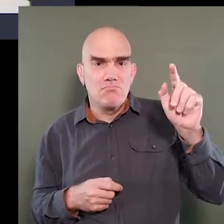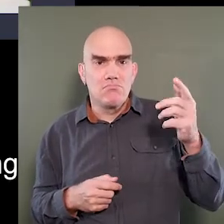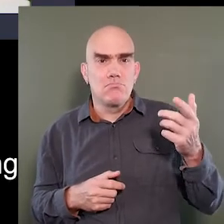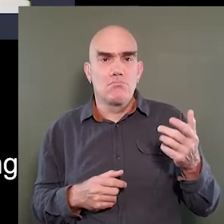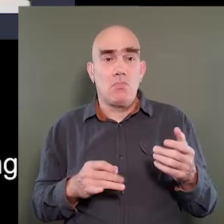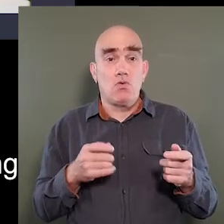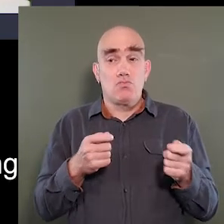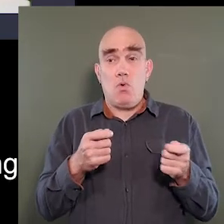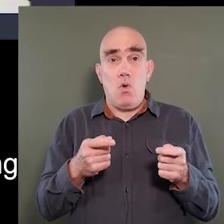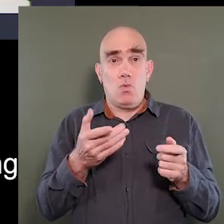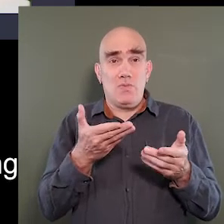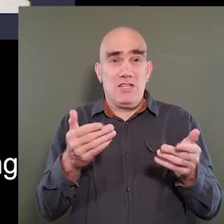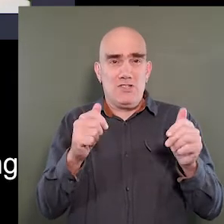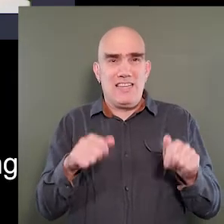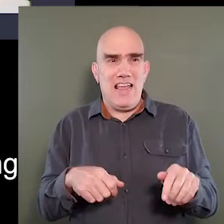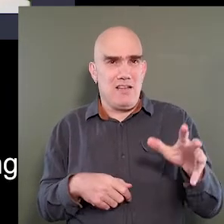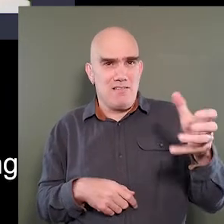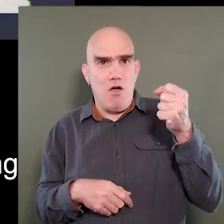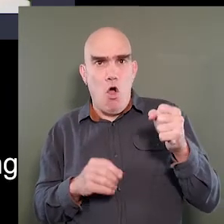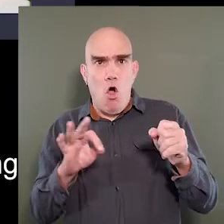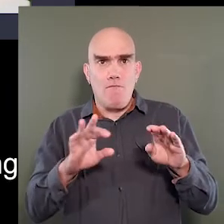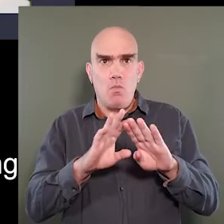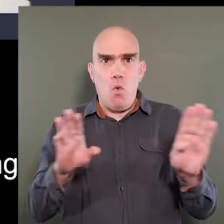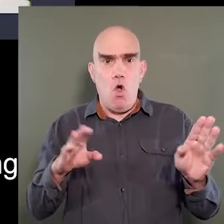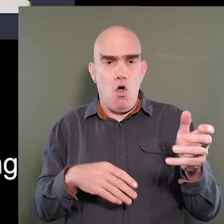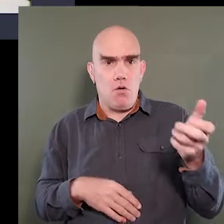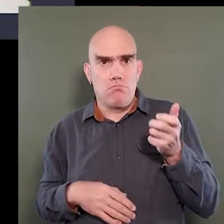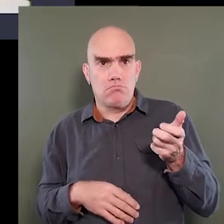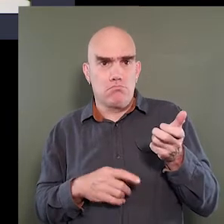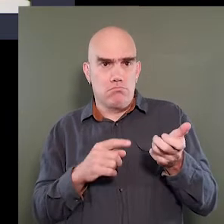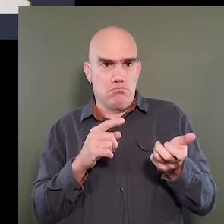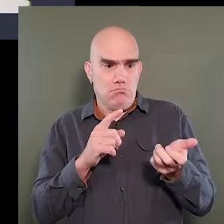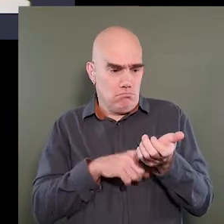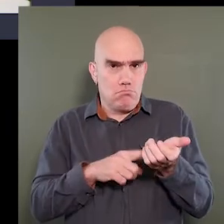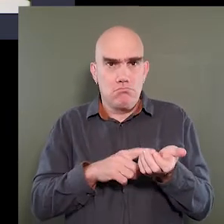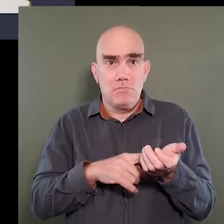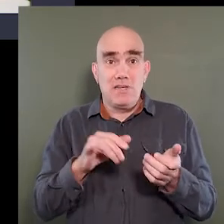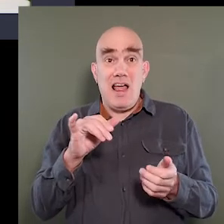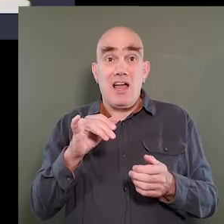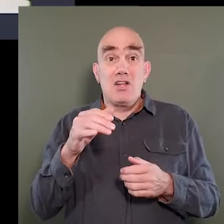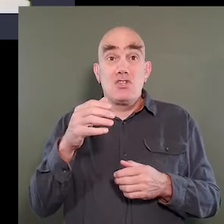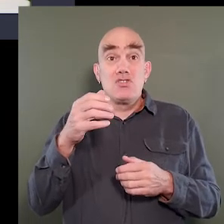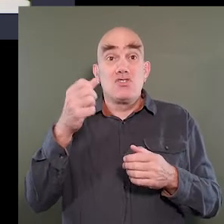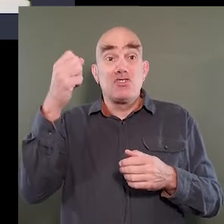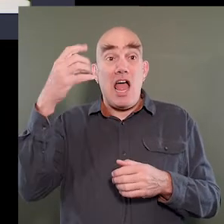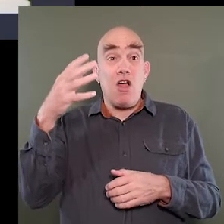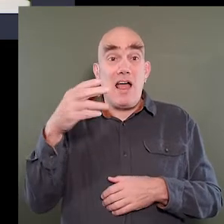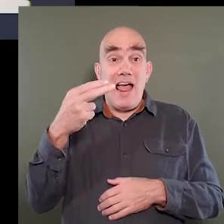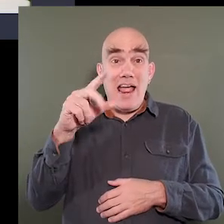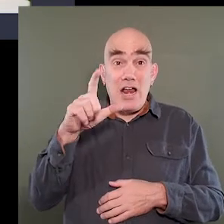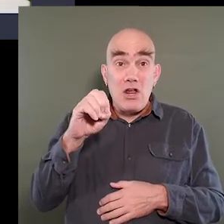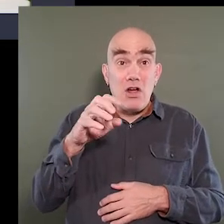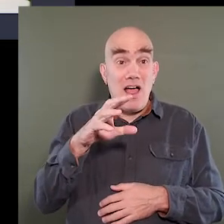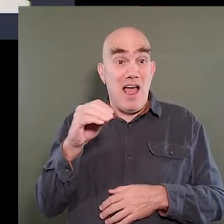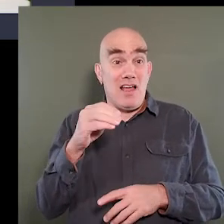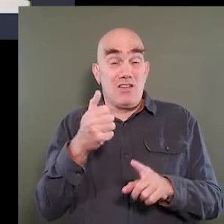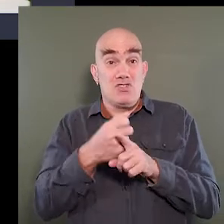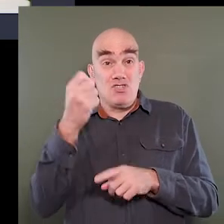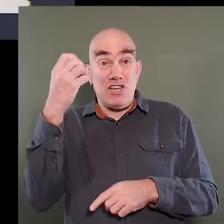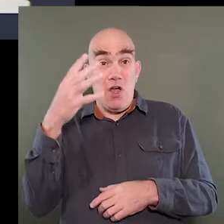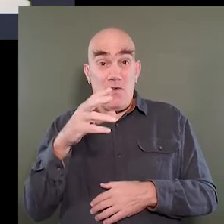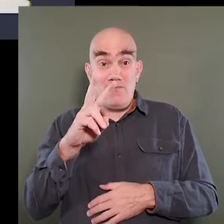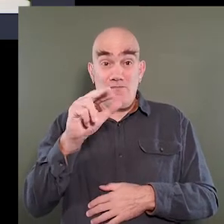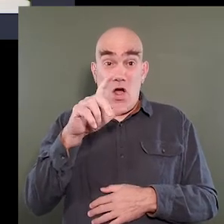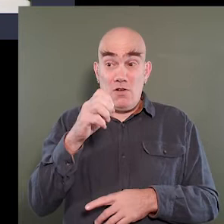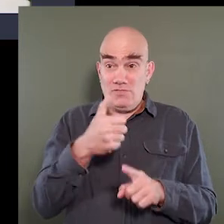So these controls are things you can take off the wall, such as the shower handle and the shower valve